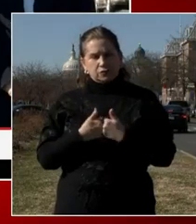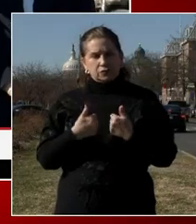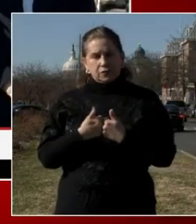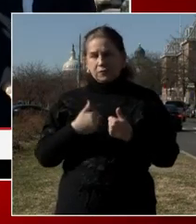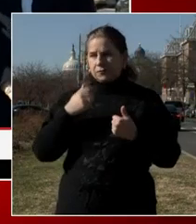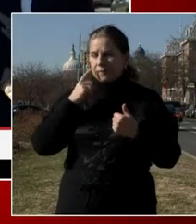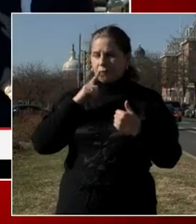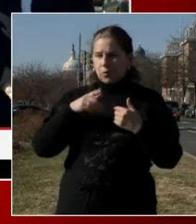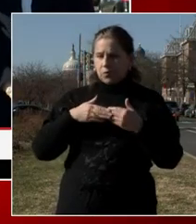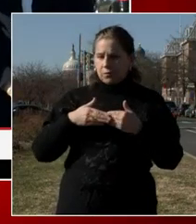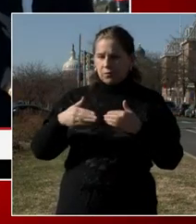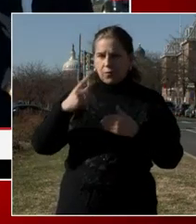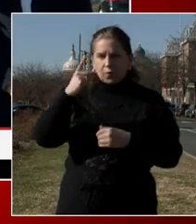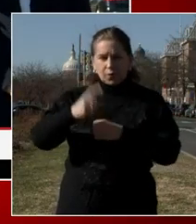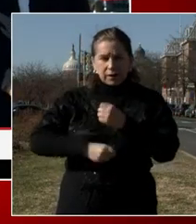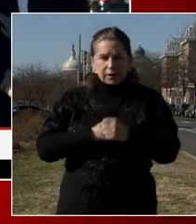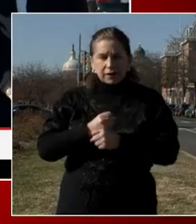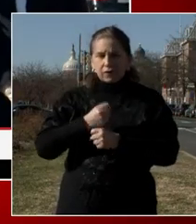Okay.